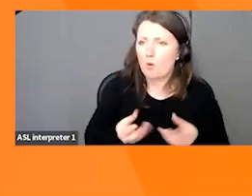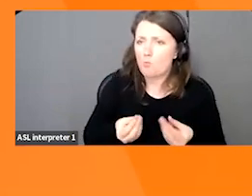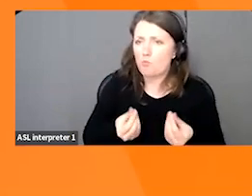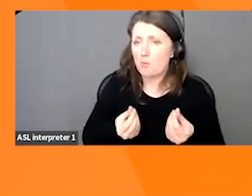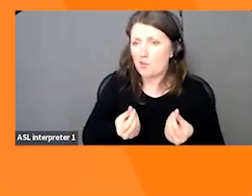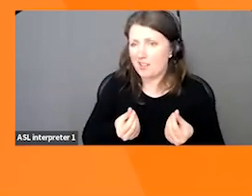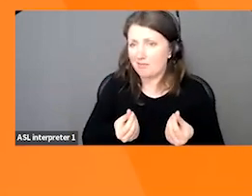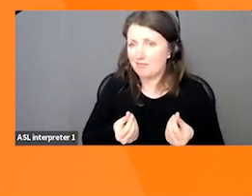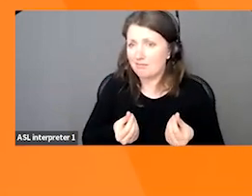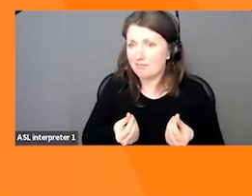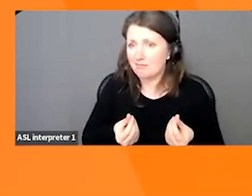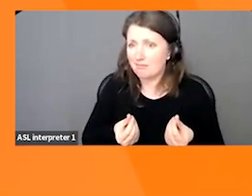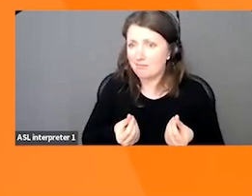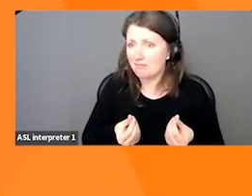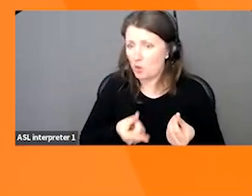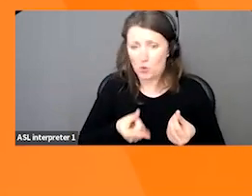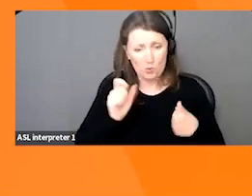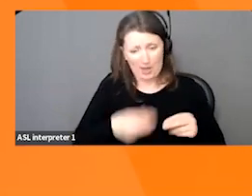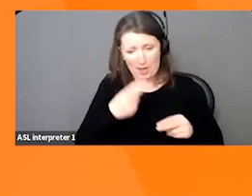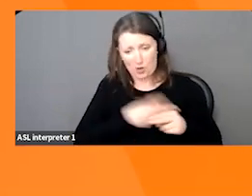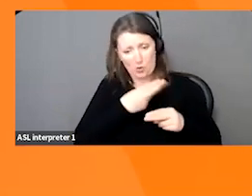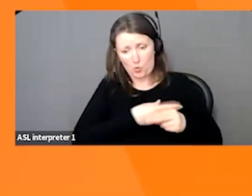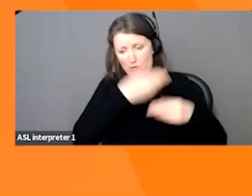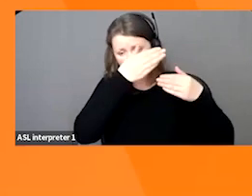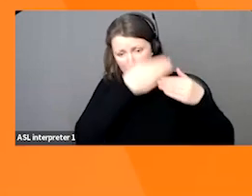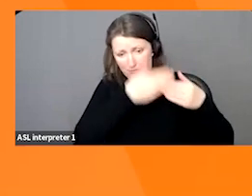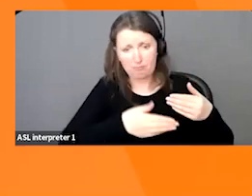the endless time of that product being.